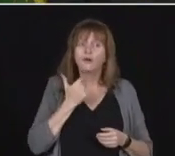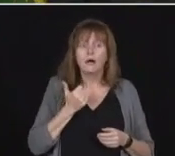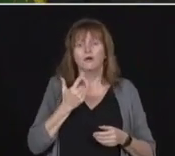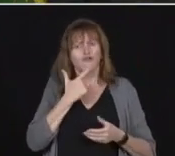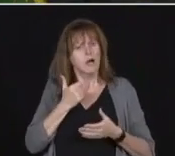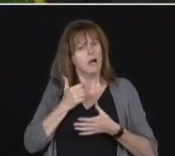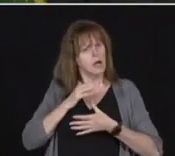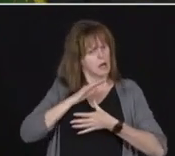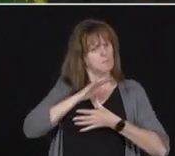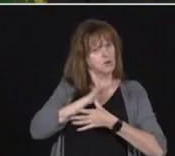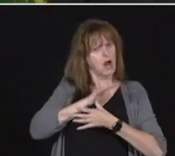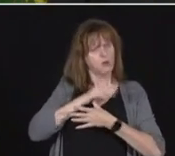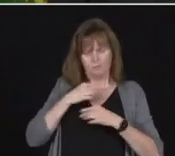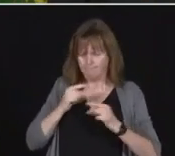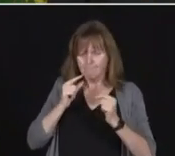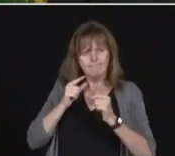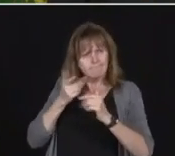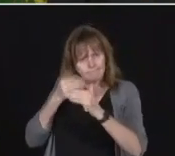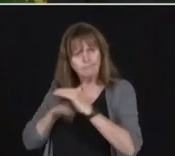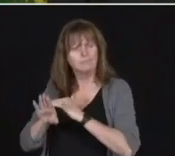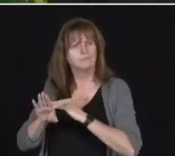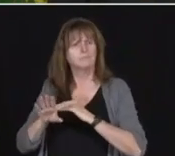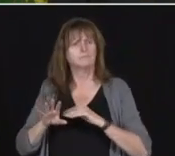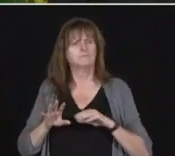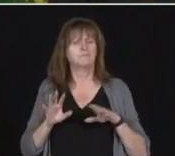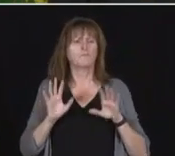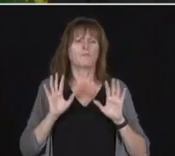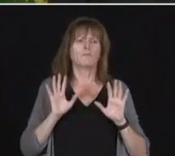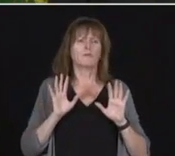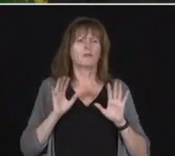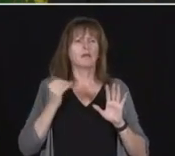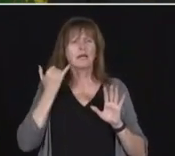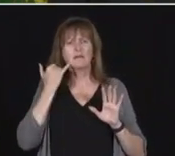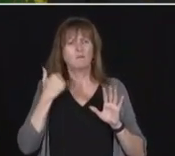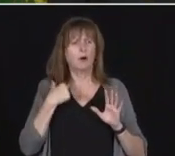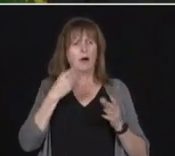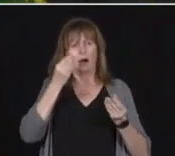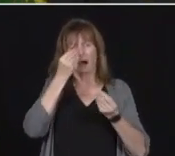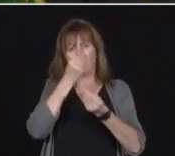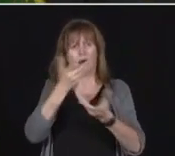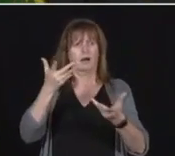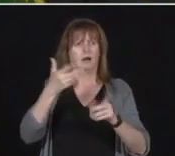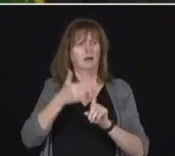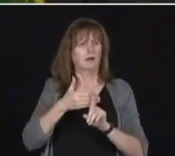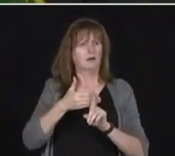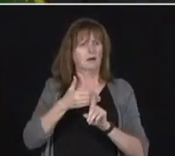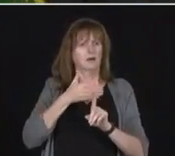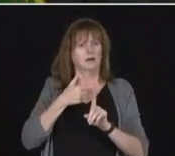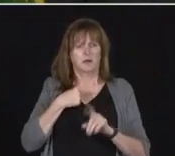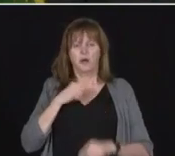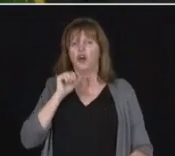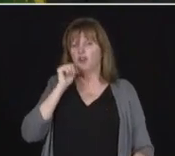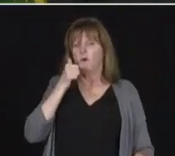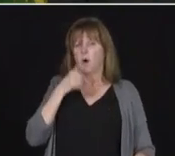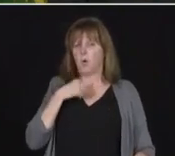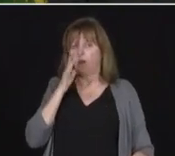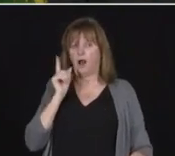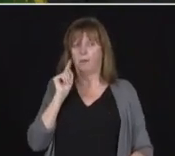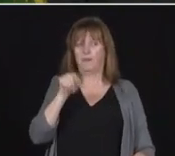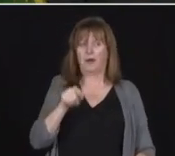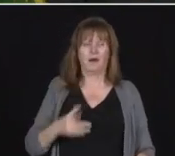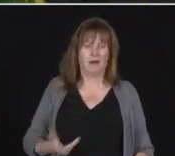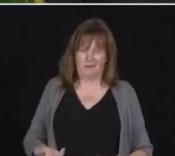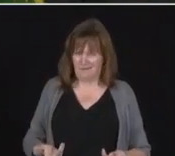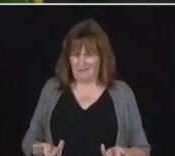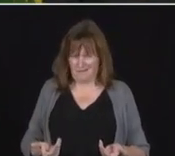to go in there. It wouldn't help, Mike, if we told the folks in a long-term care home, yeah, we are coming in tomorrow, get everything organized,